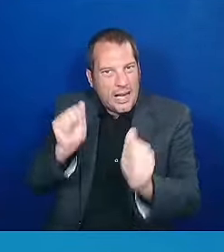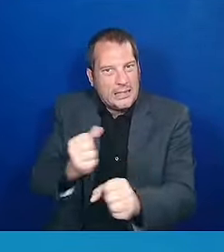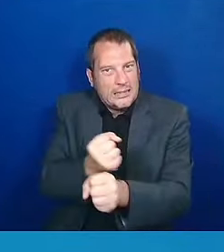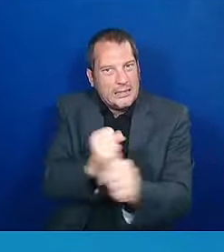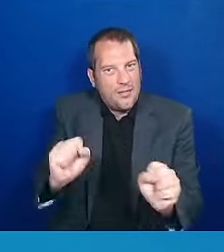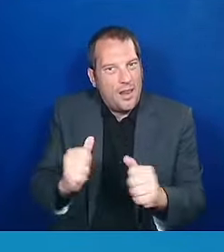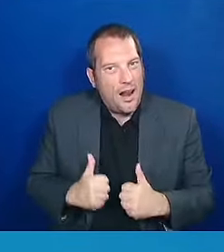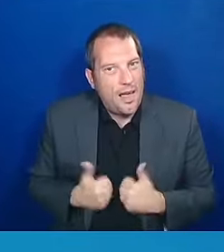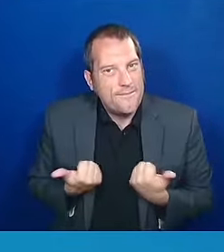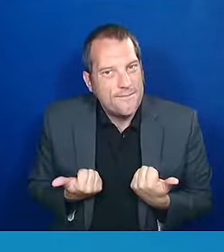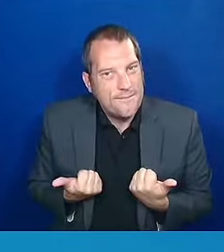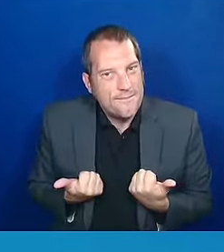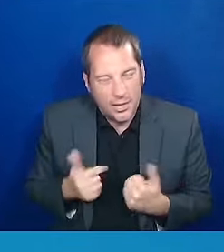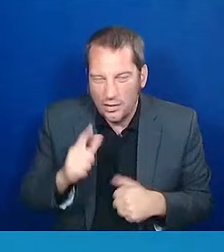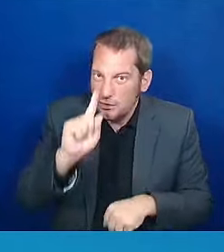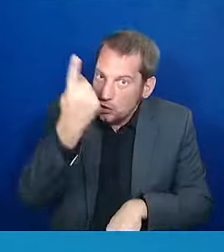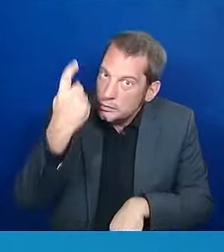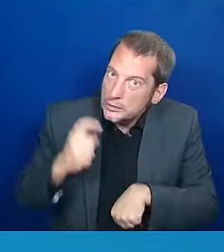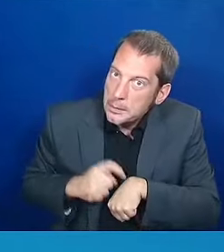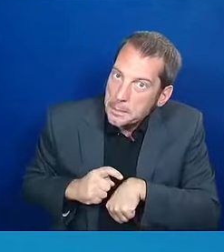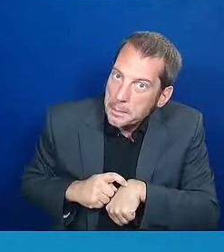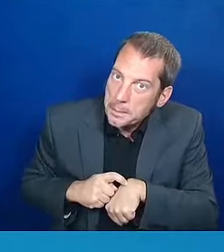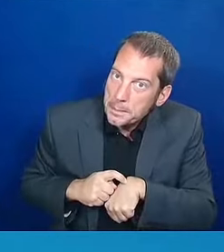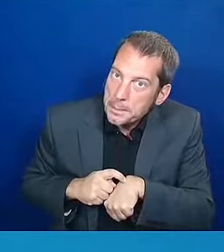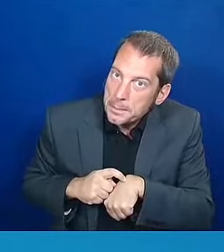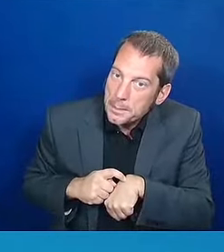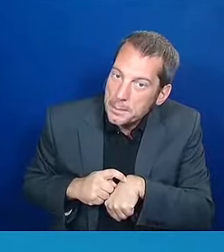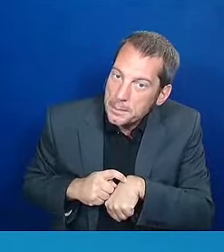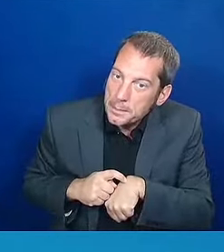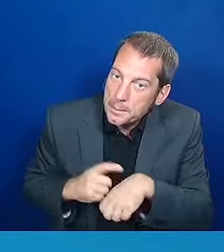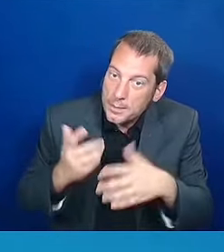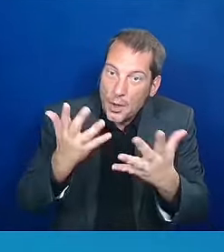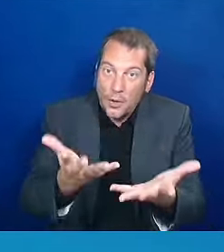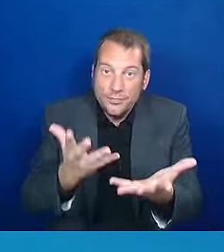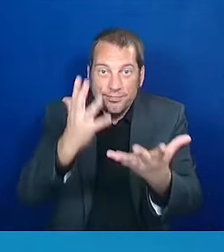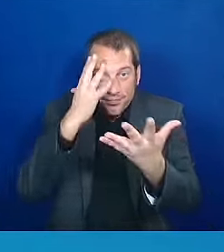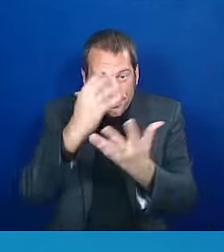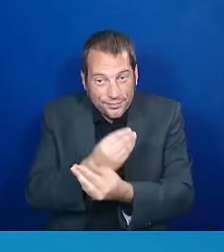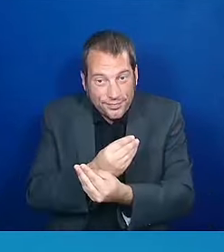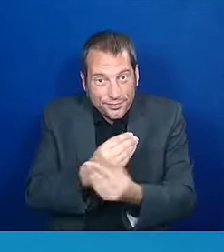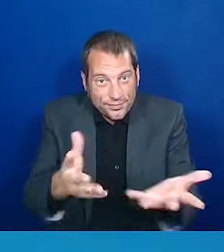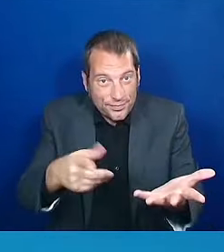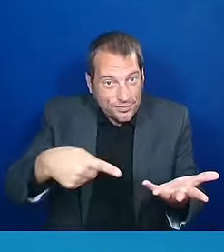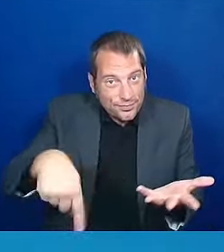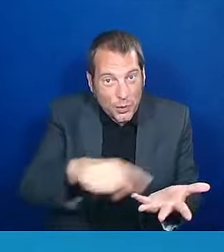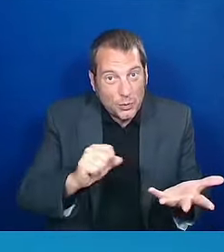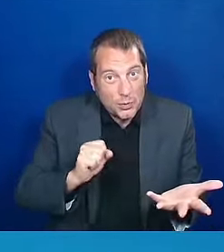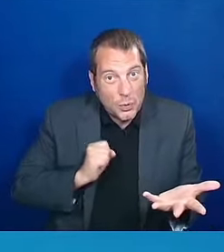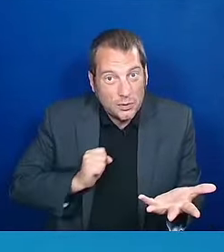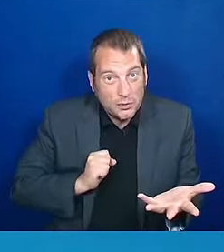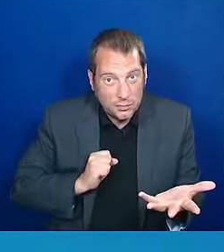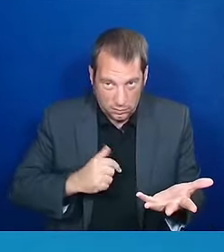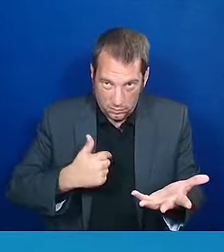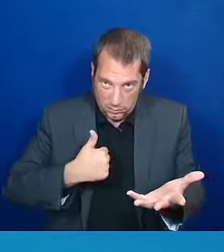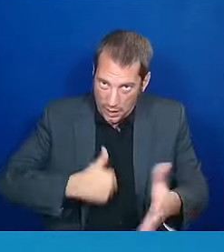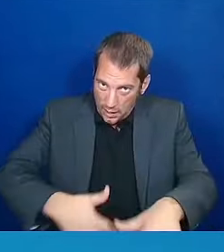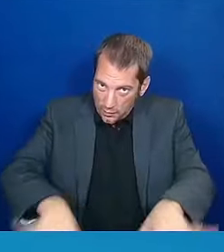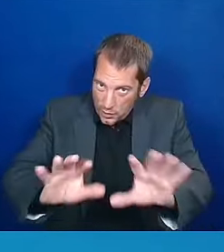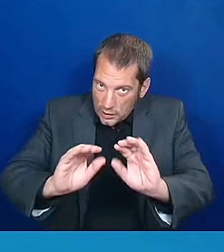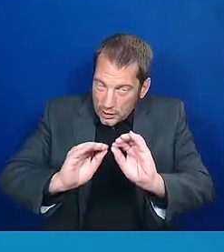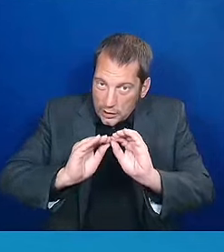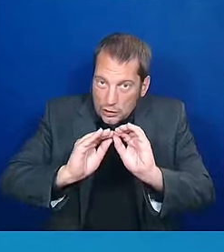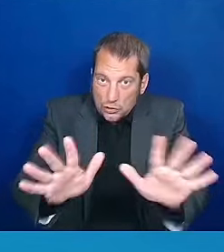So, Sorors, all of us here are clear. While we have come a mighty long way,